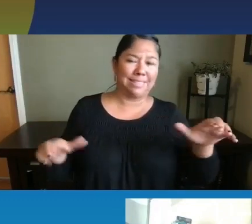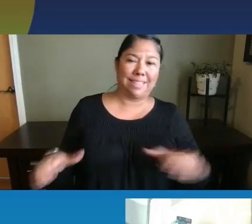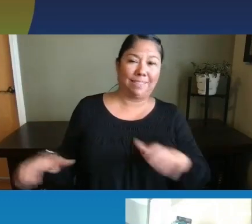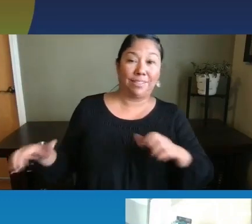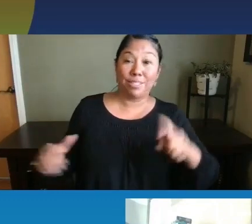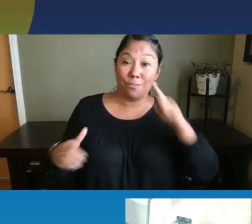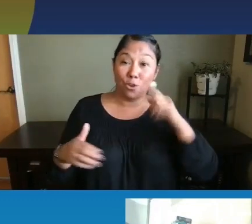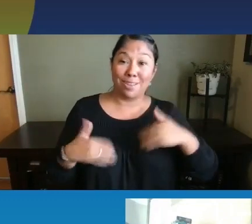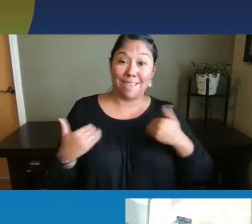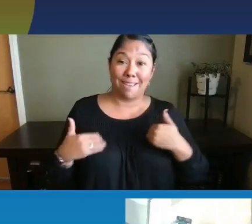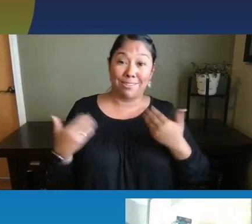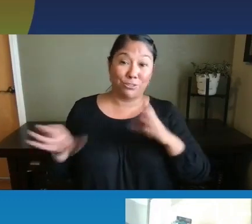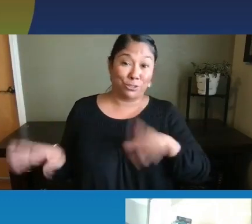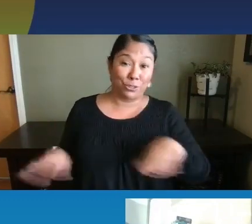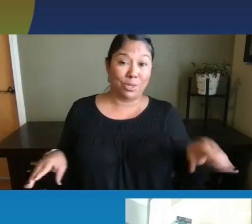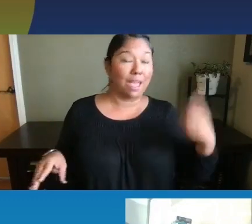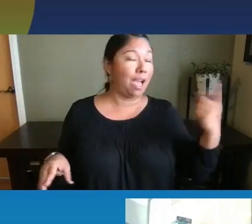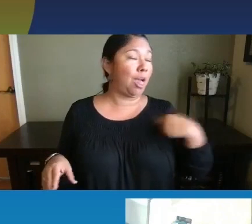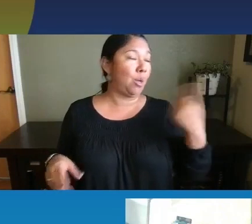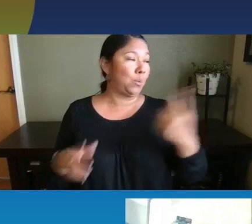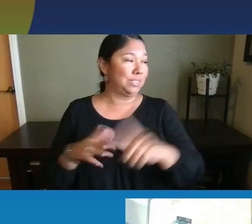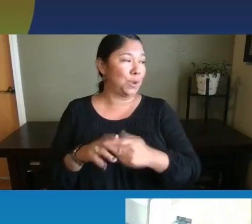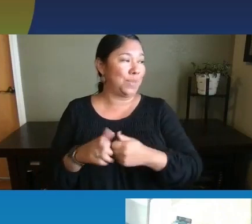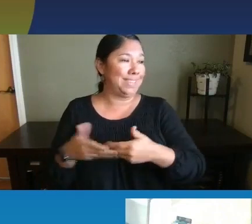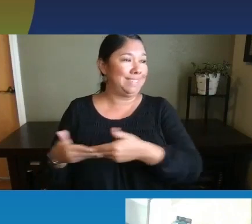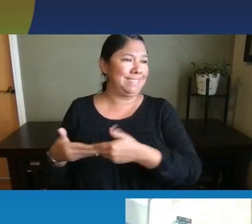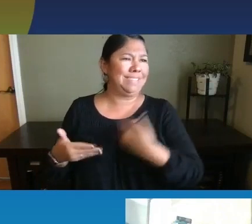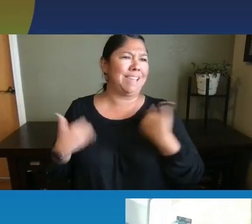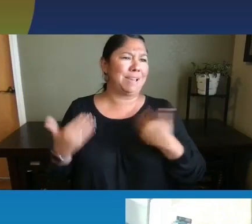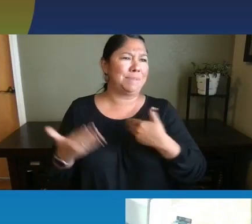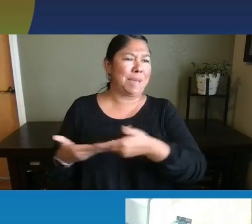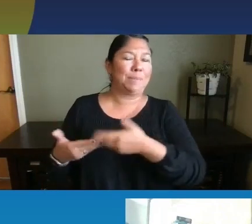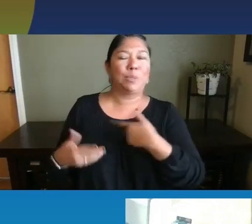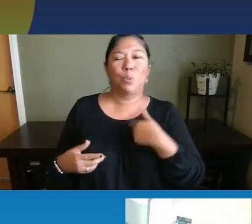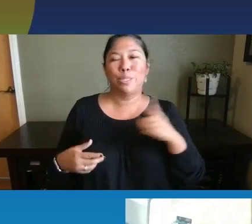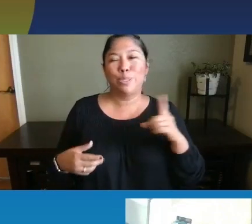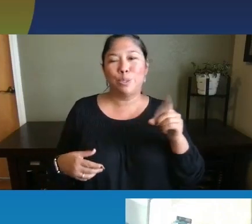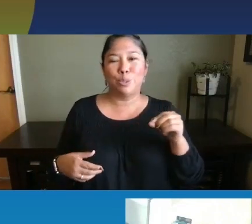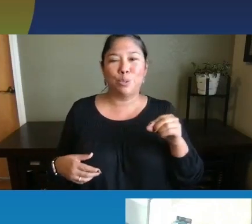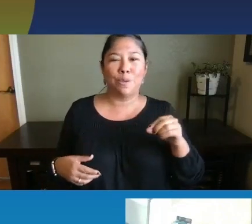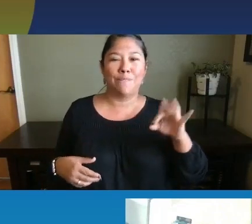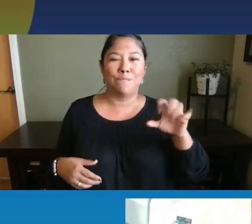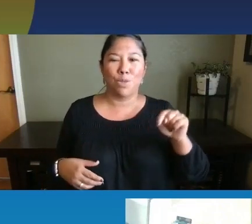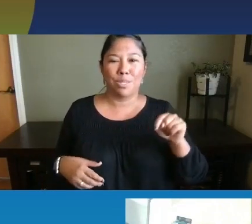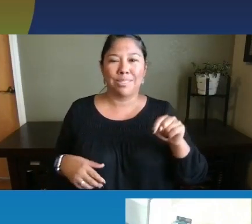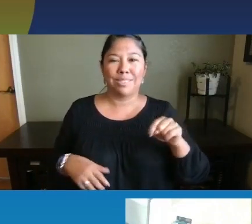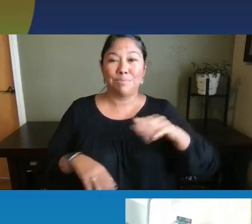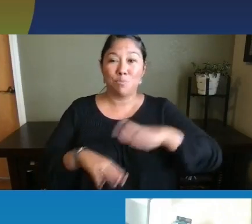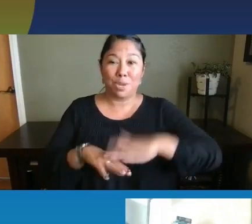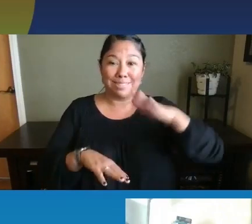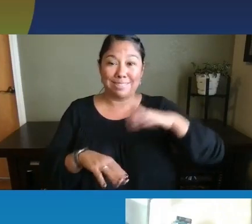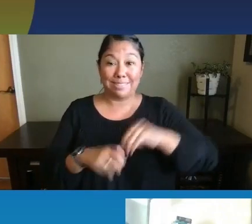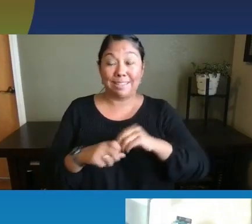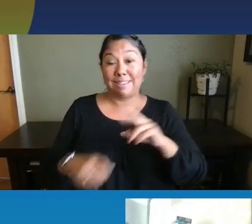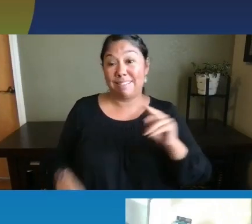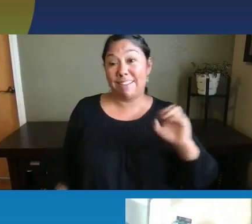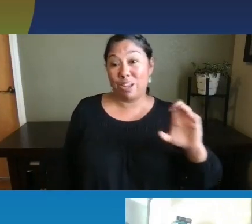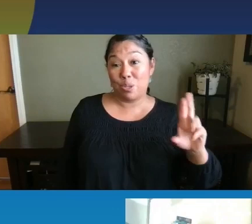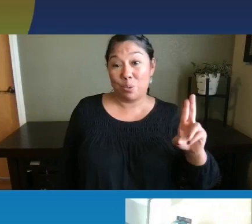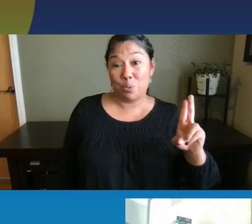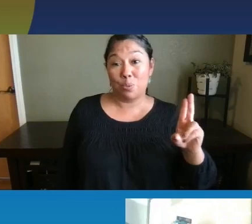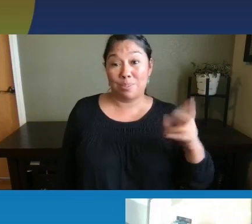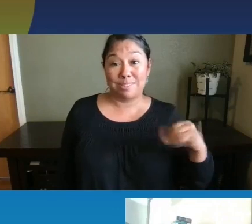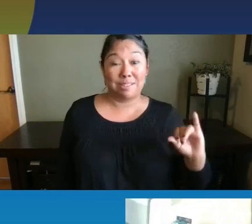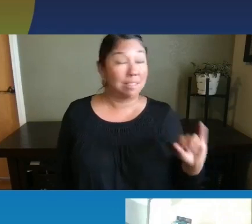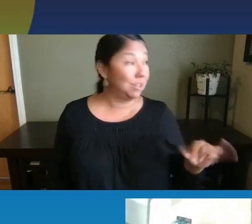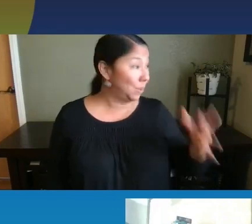And I always start that with young babies. We do footprints even in the NICU. And that's interesting that you're